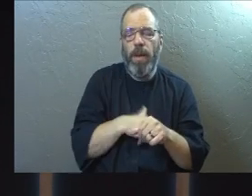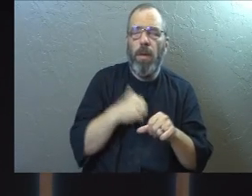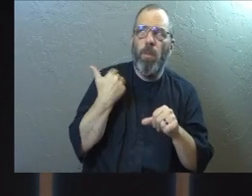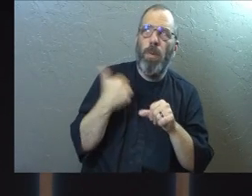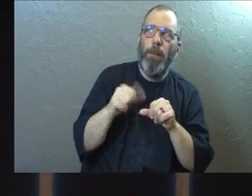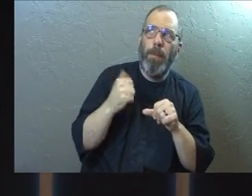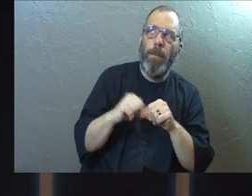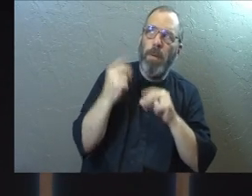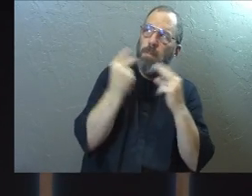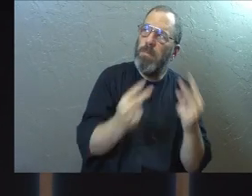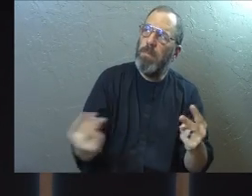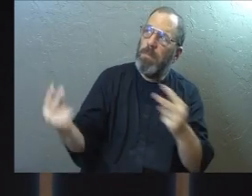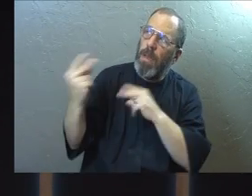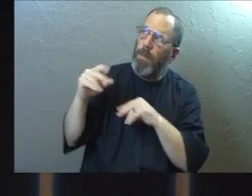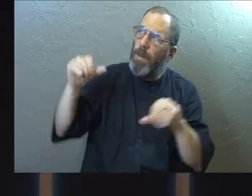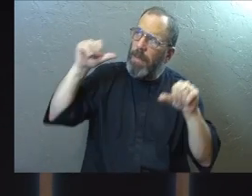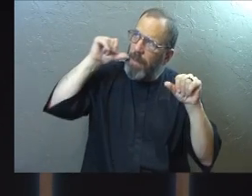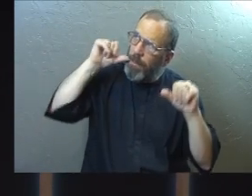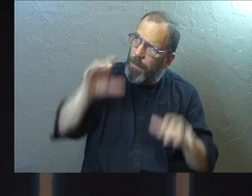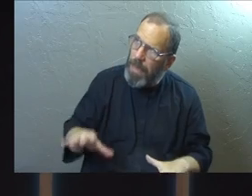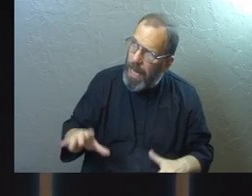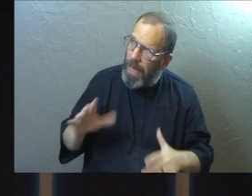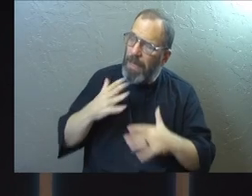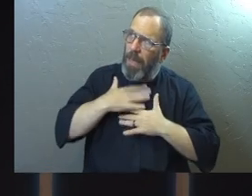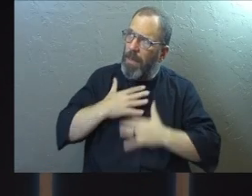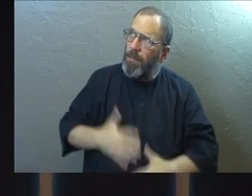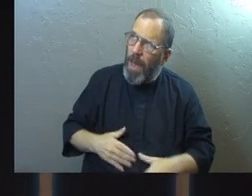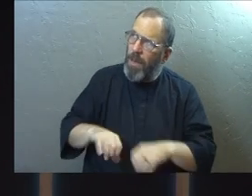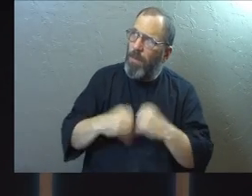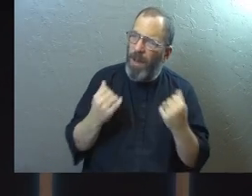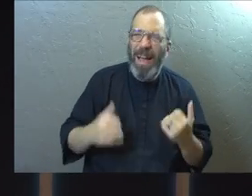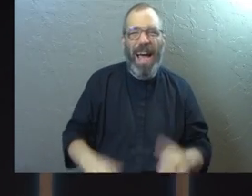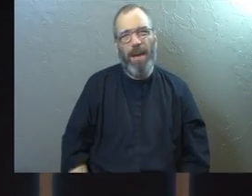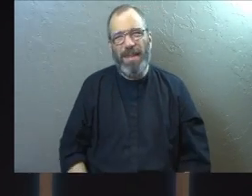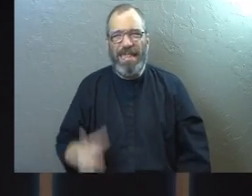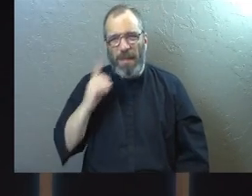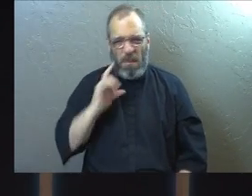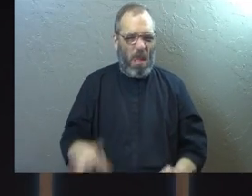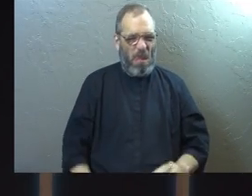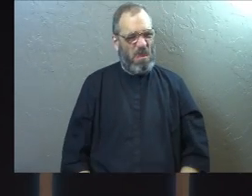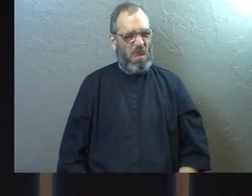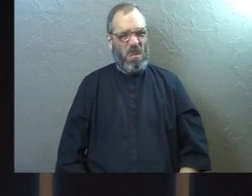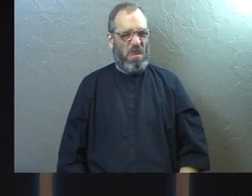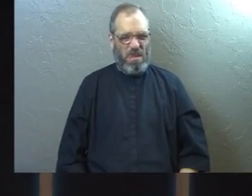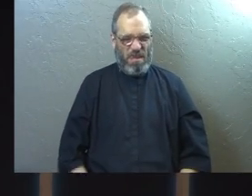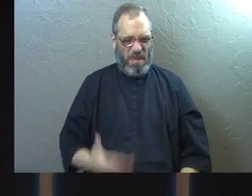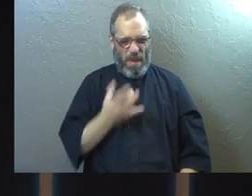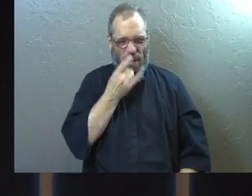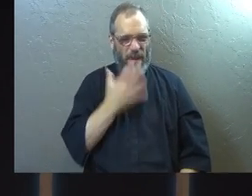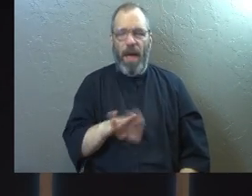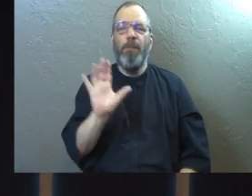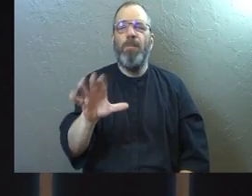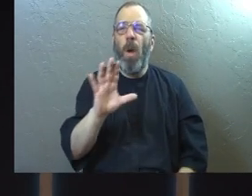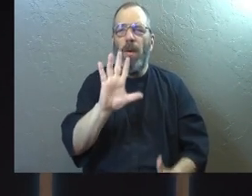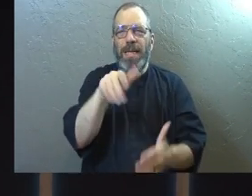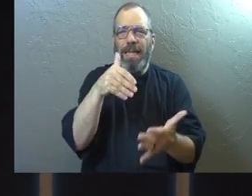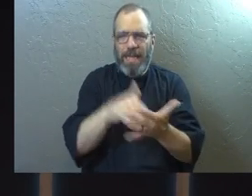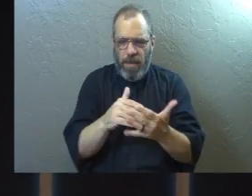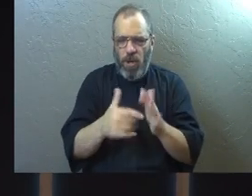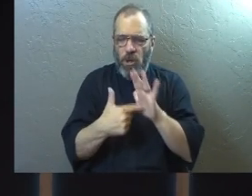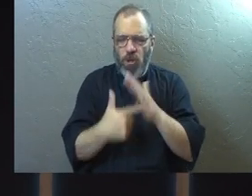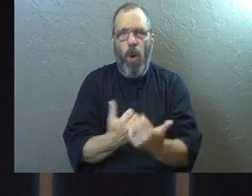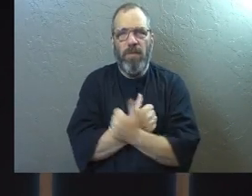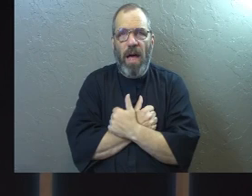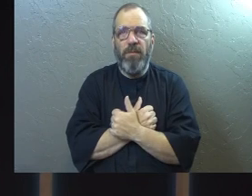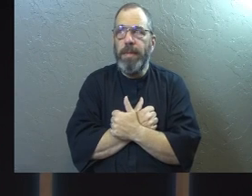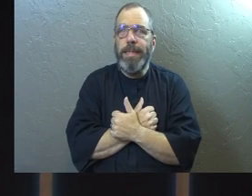the way he bled. We remember the way his body was broken. And that might sound gruesome to you, but we're just going back to the central act of love